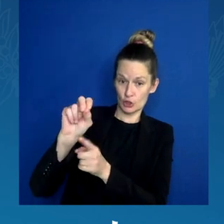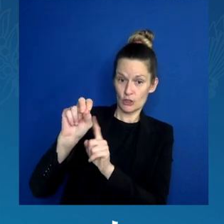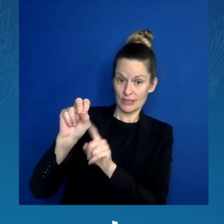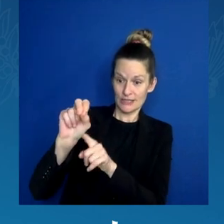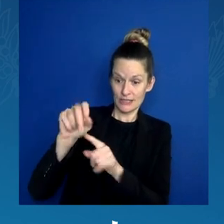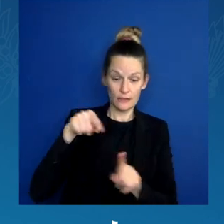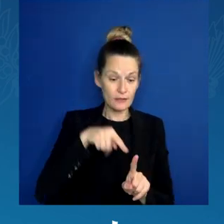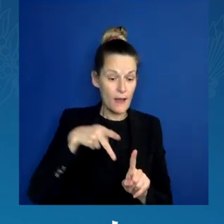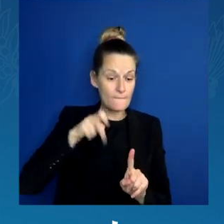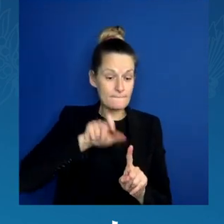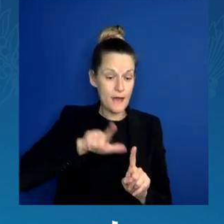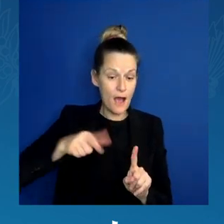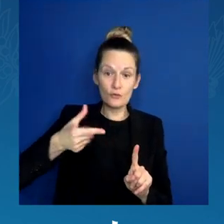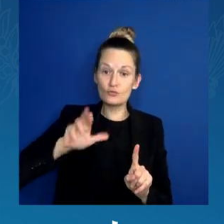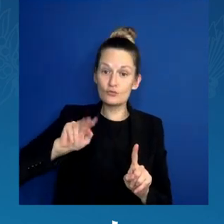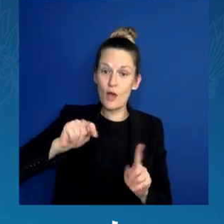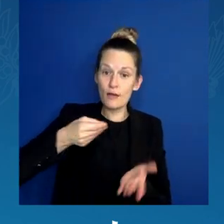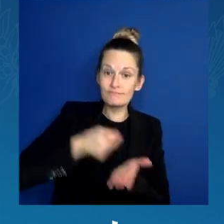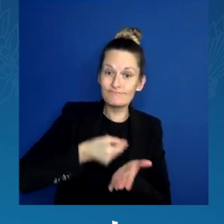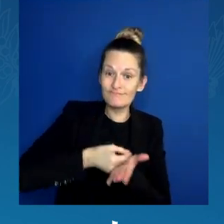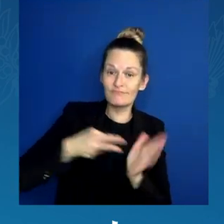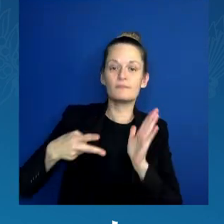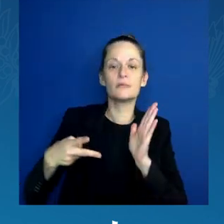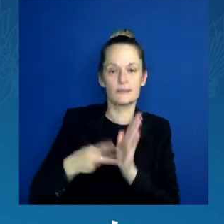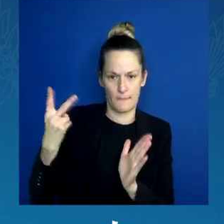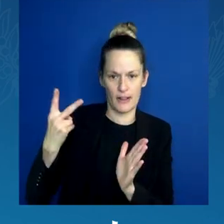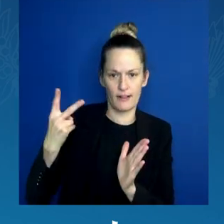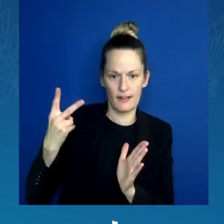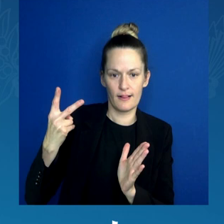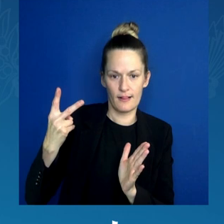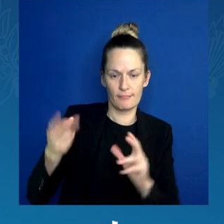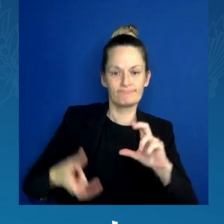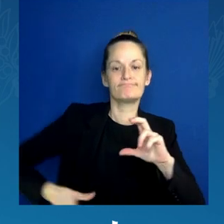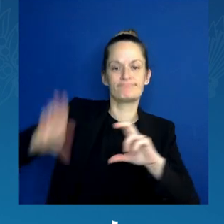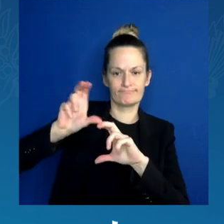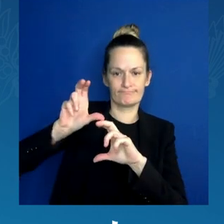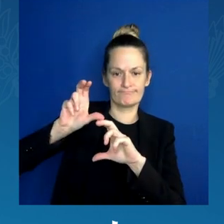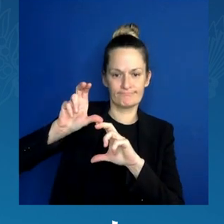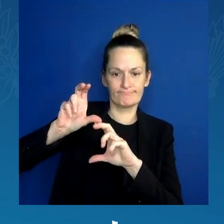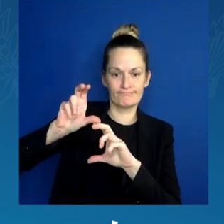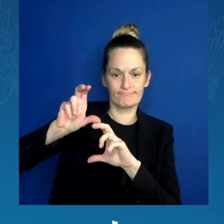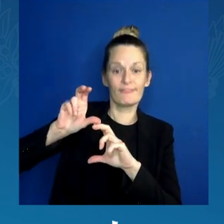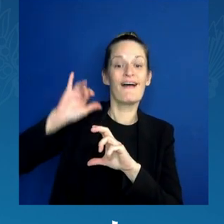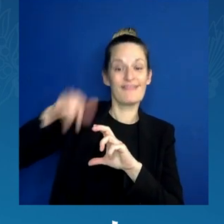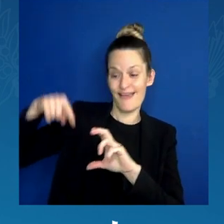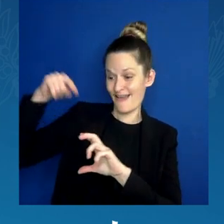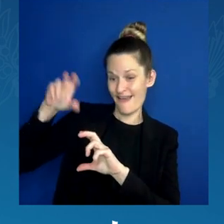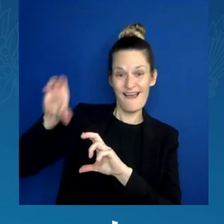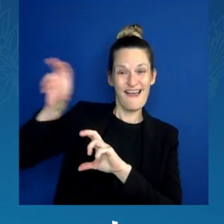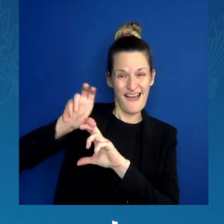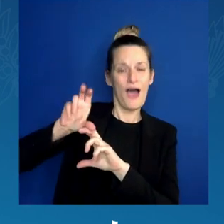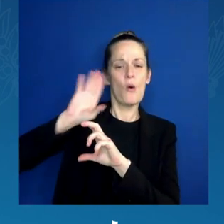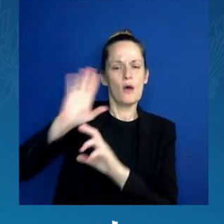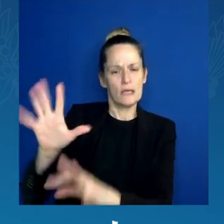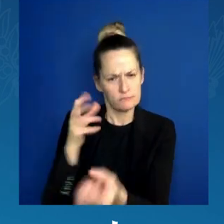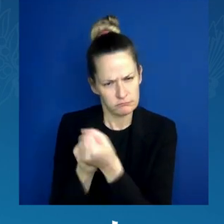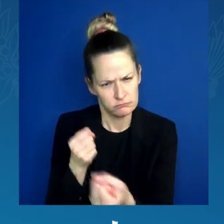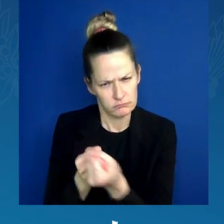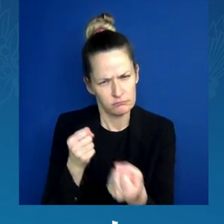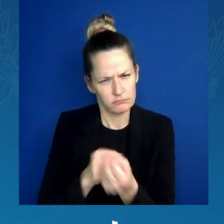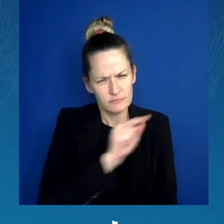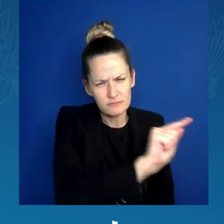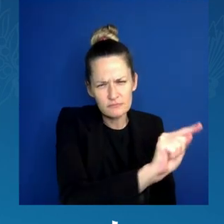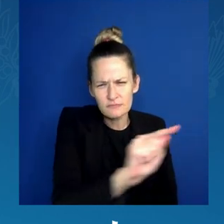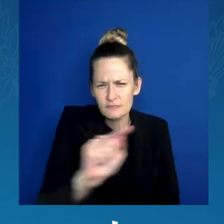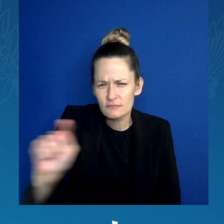We also need to support the institutions and the educational institutions that train you to lead